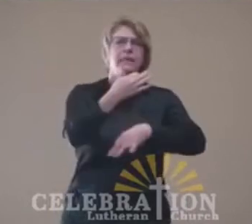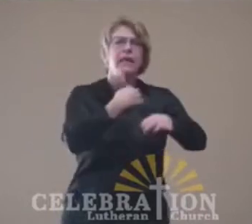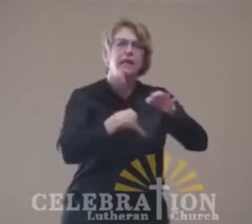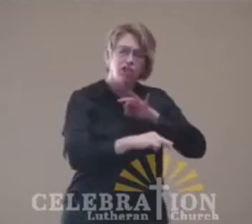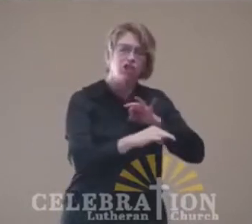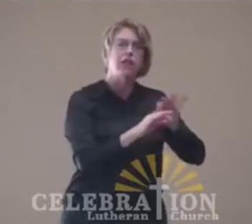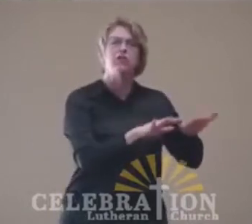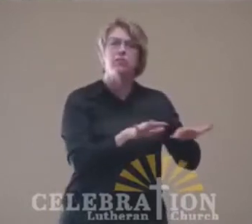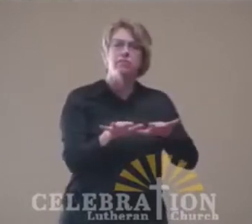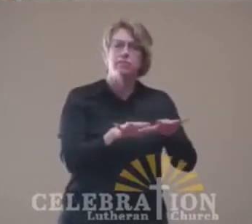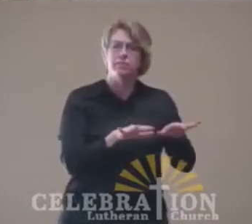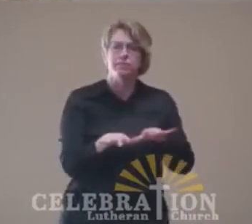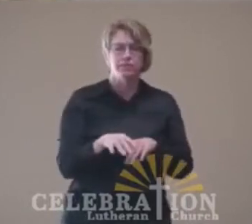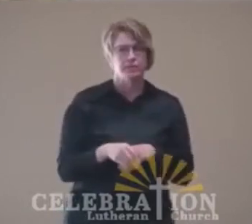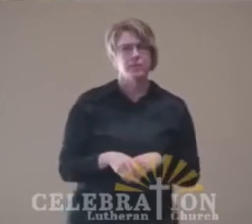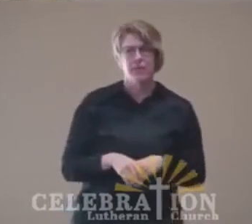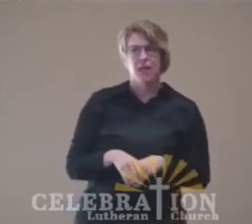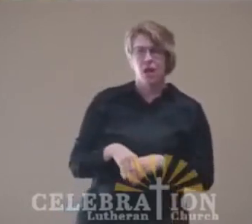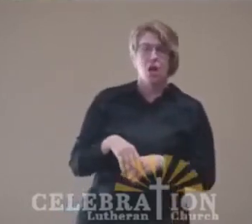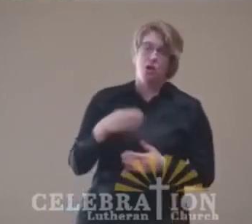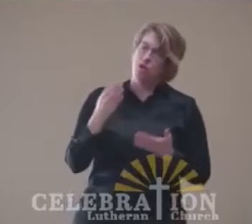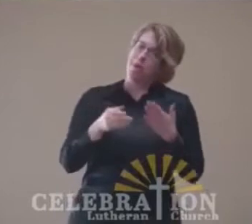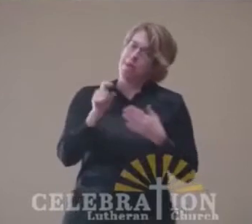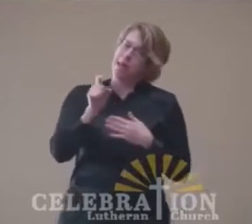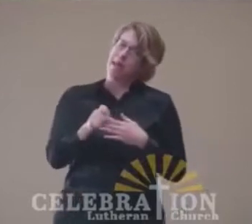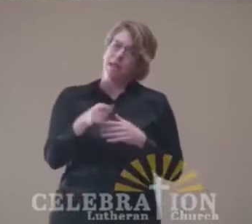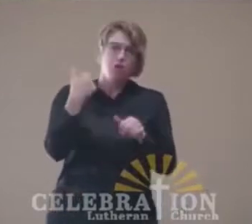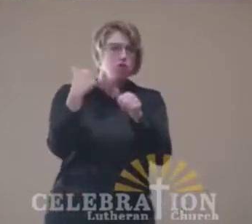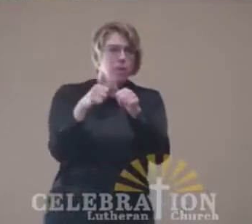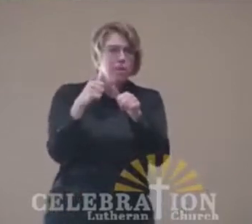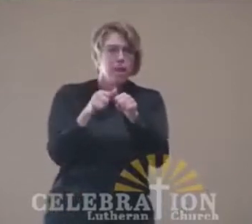I think I need to go back to my backcountry training.